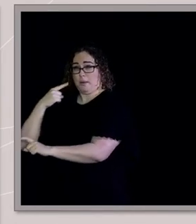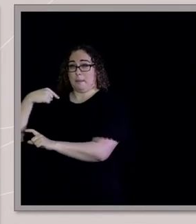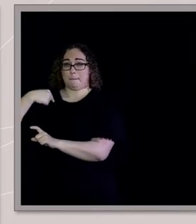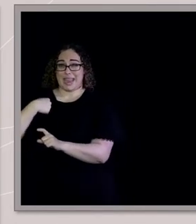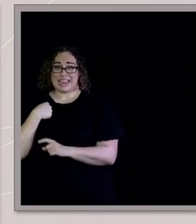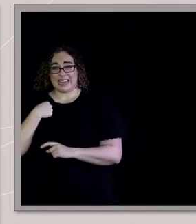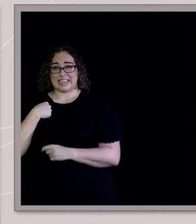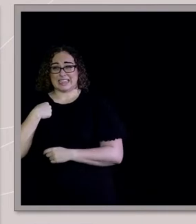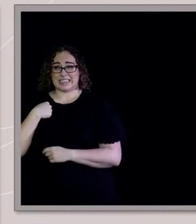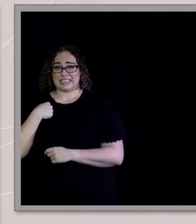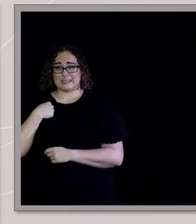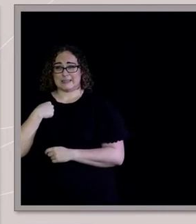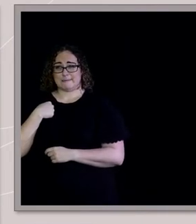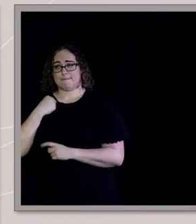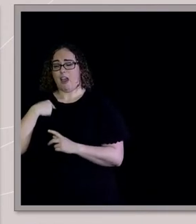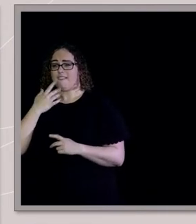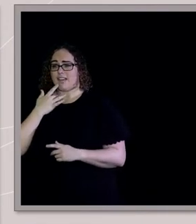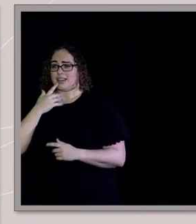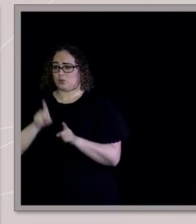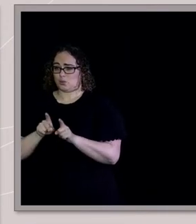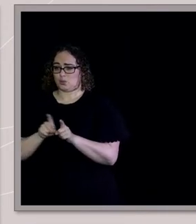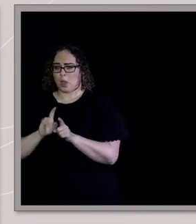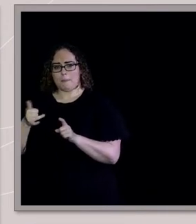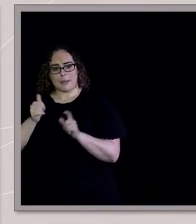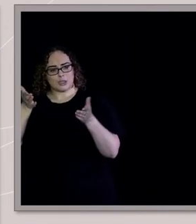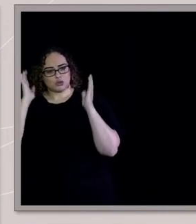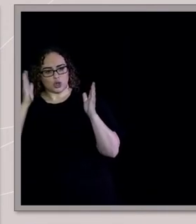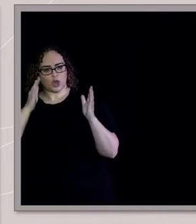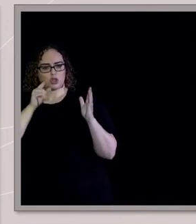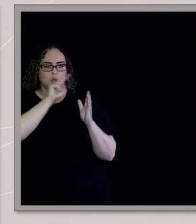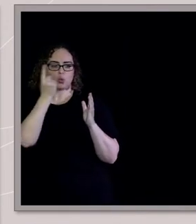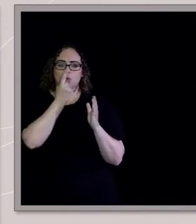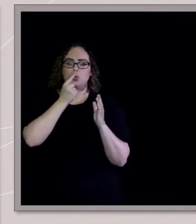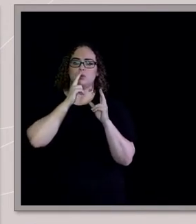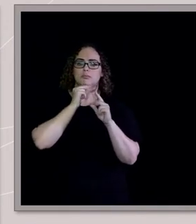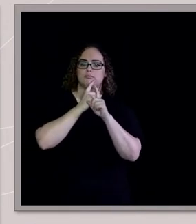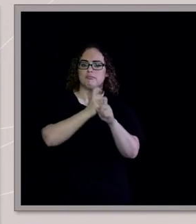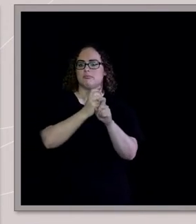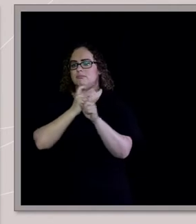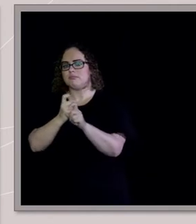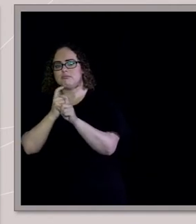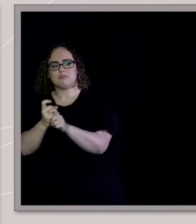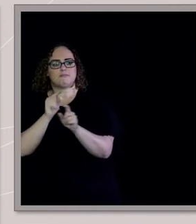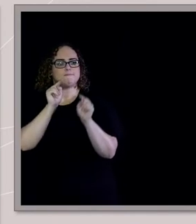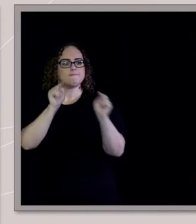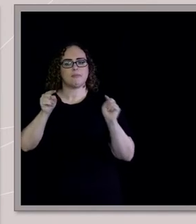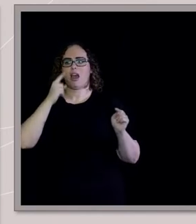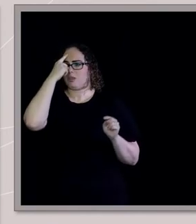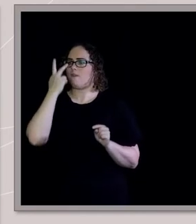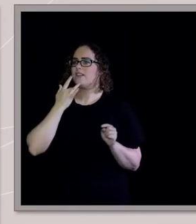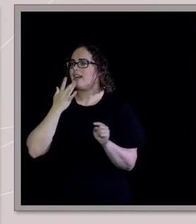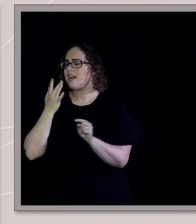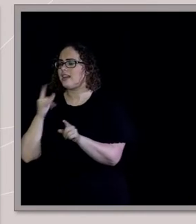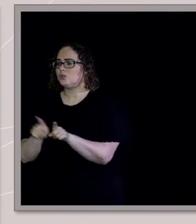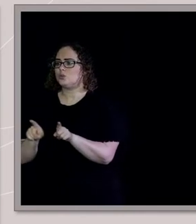think this, but was like, what if we're all faking it? Like, this whole thing is a sham. Now, I was able to just pull back from that preposites